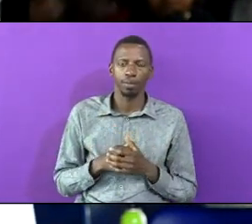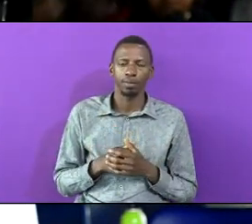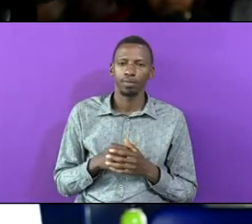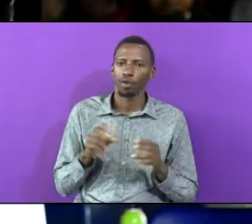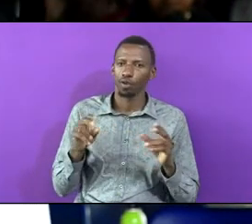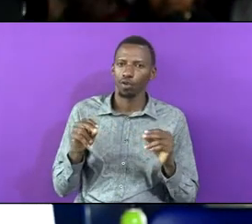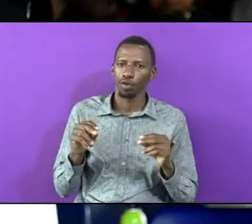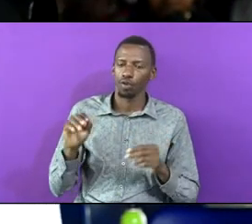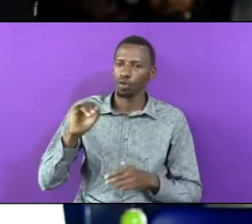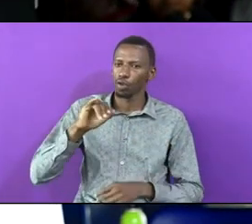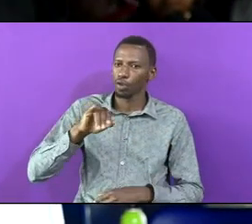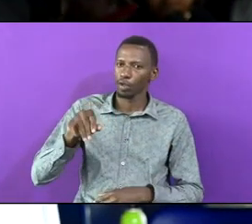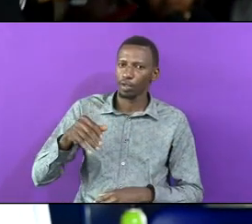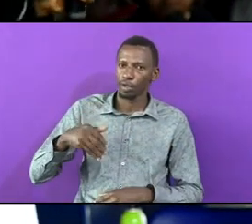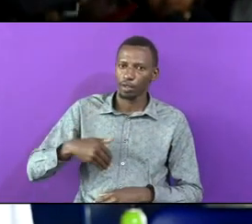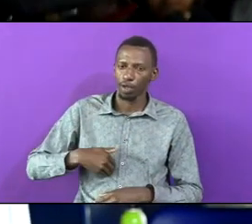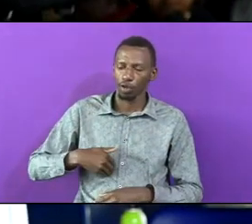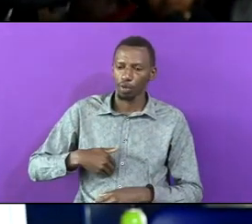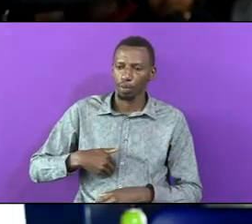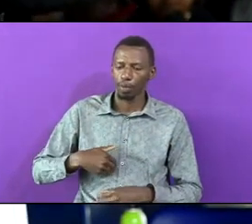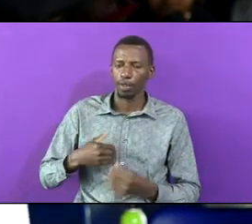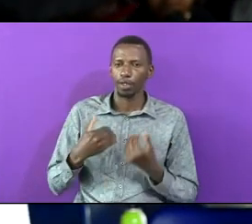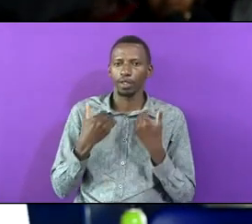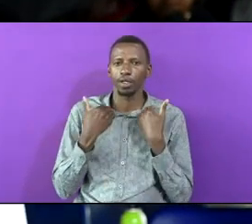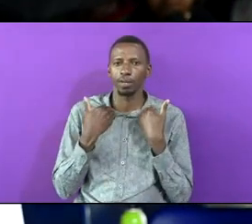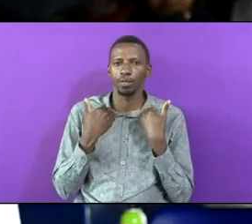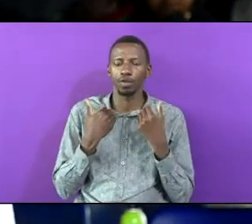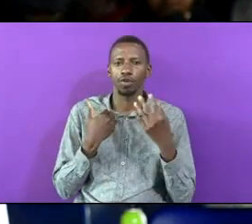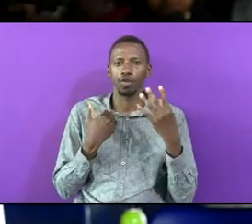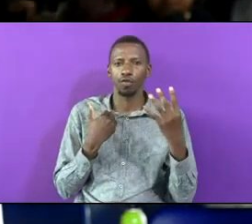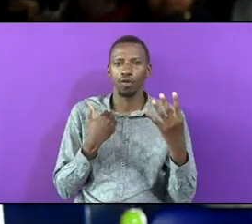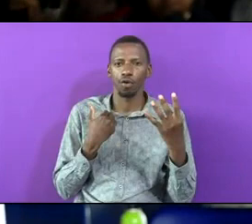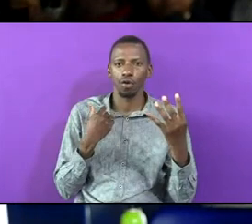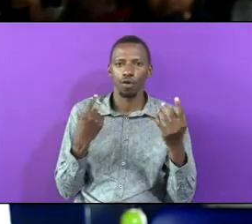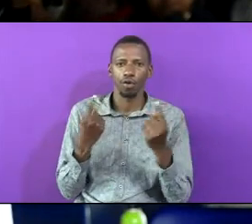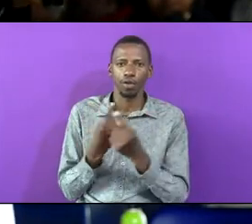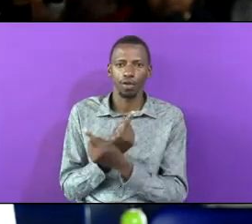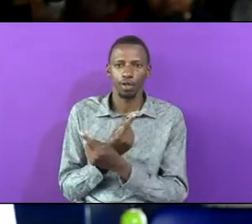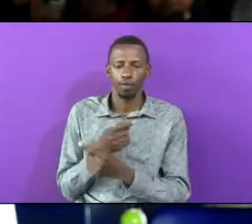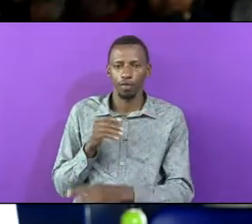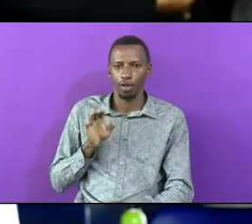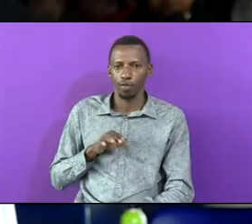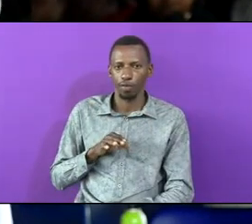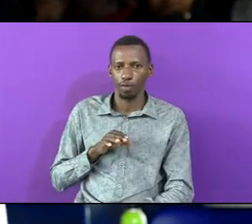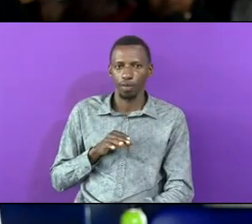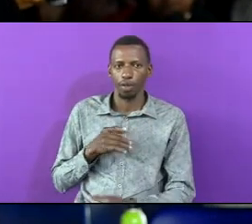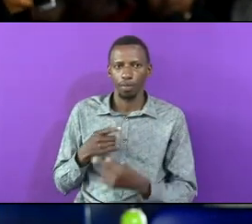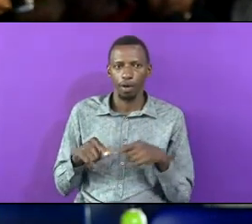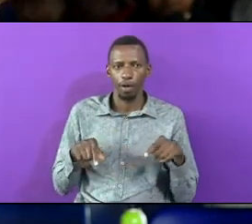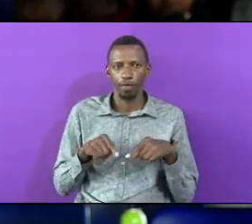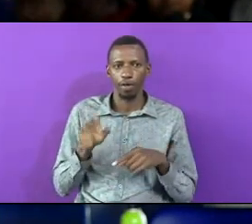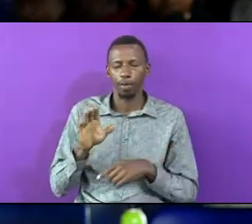Jacobo Is Sleeping With Four Different Women And He's Talking About One Word He's Lying